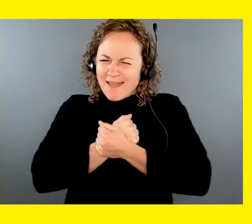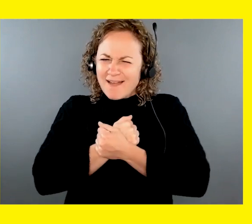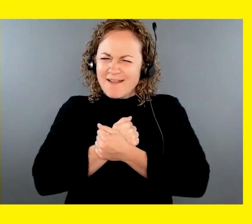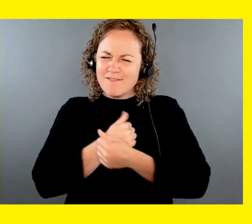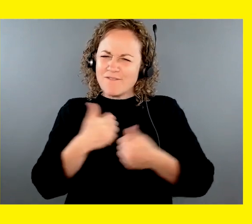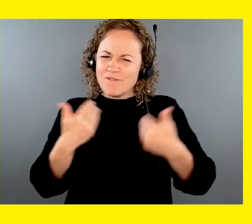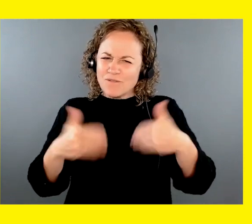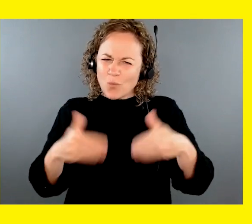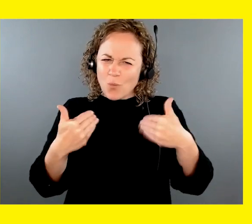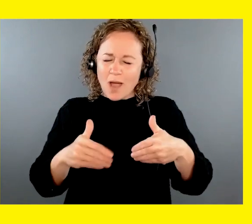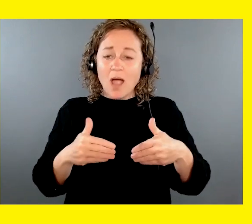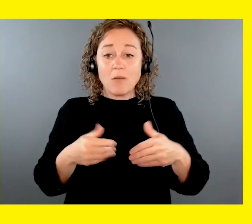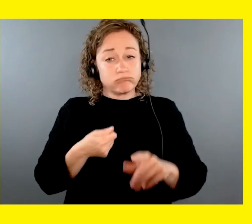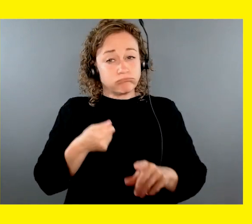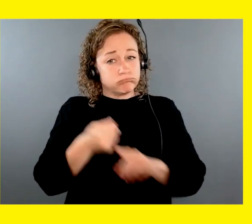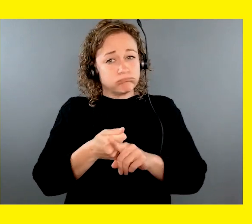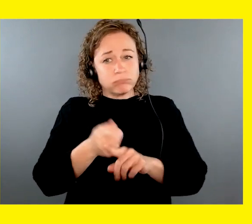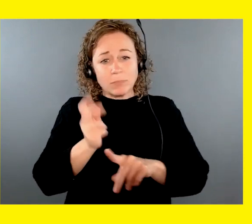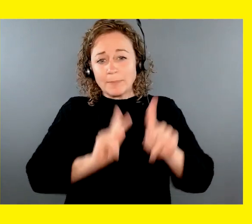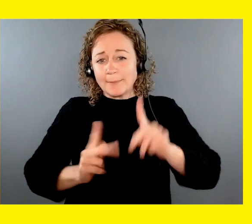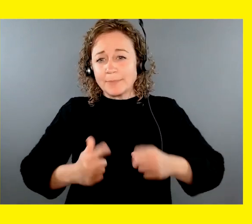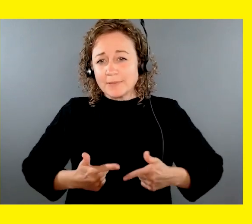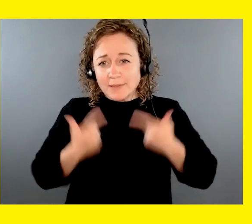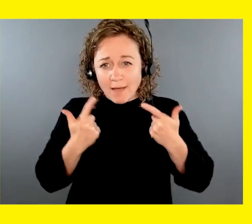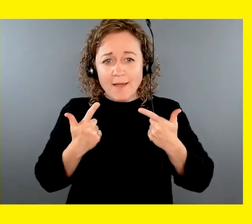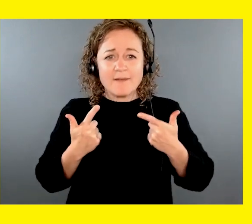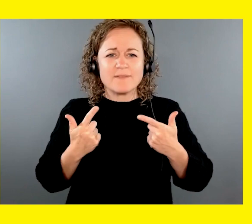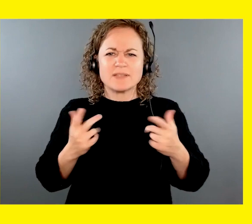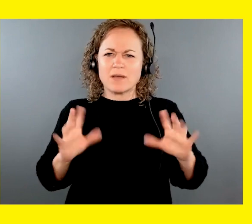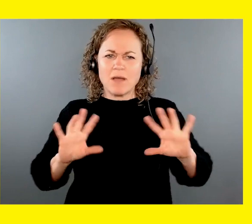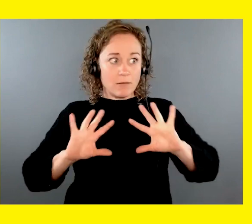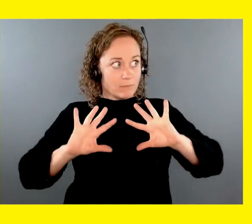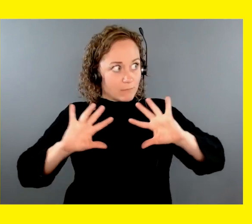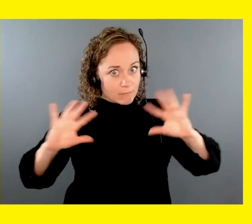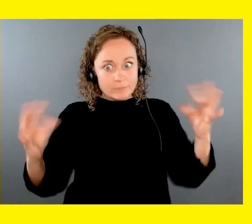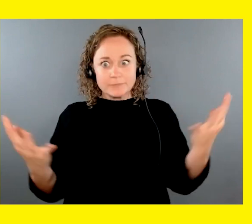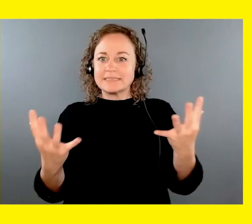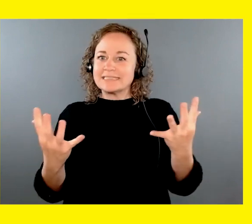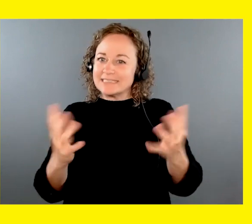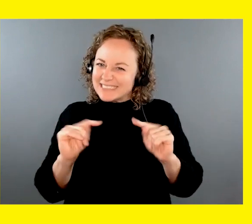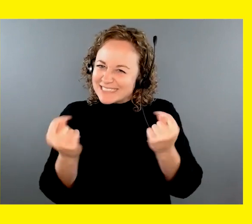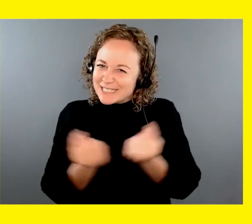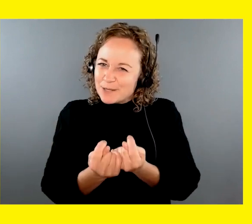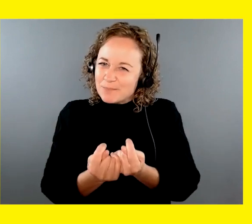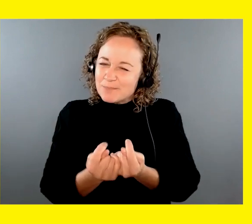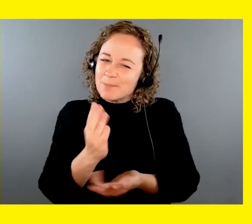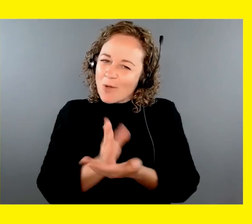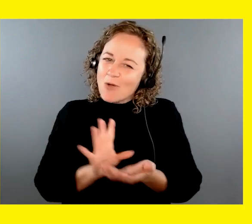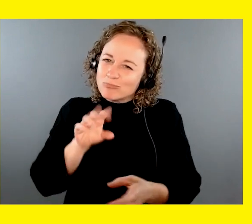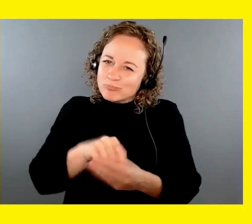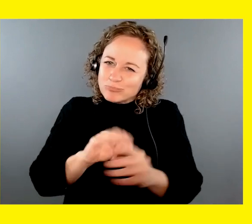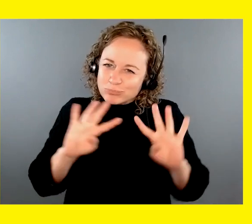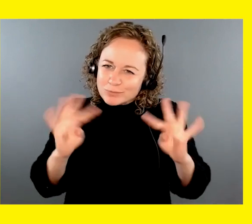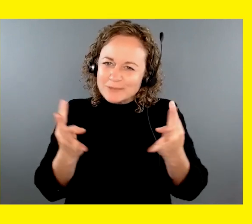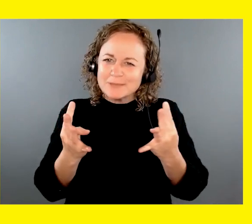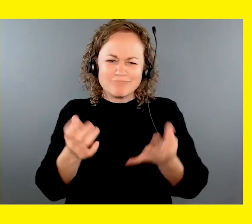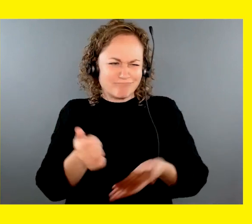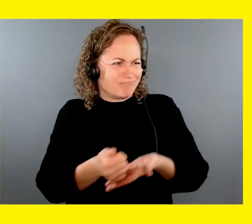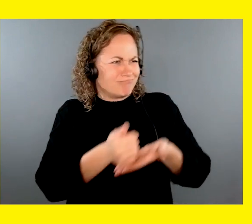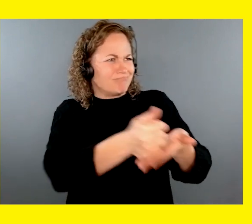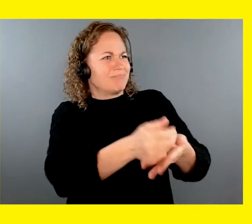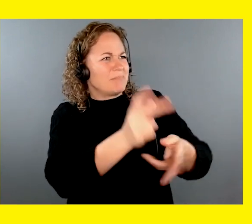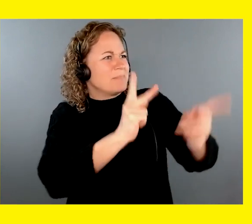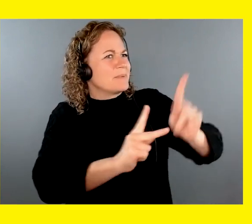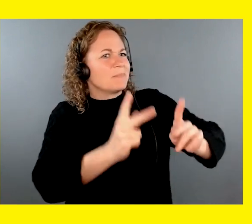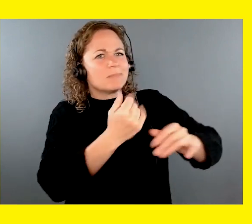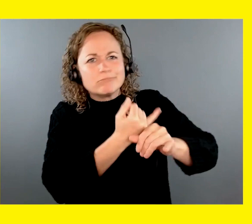It's something very special to be part of a team of passionate people who care about helping somebody build their confidence, independence and their